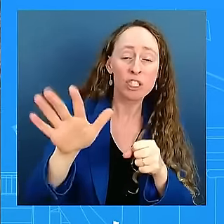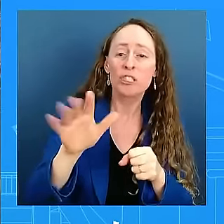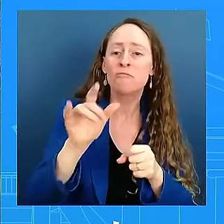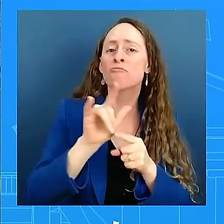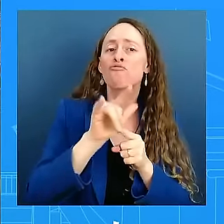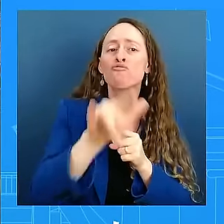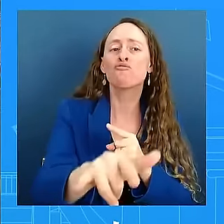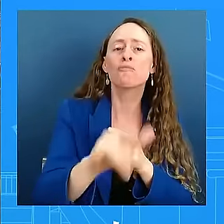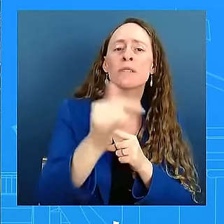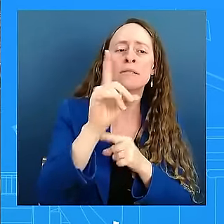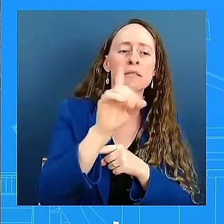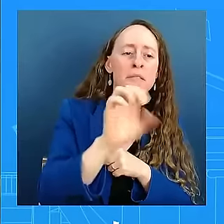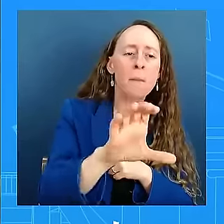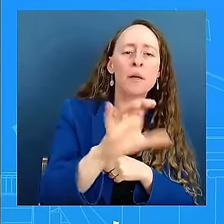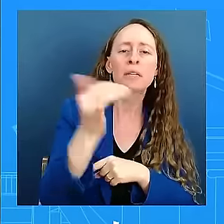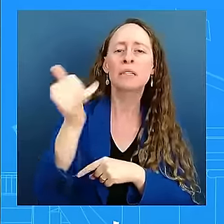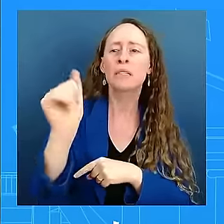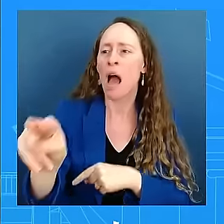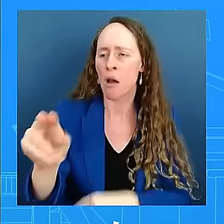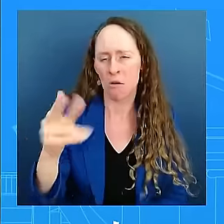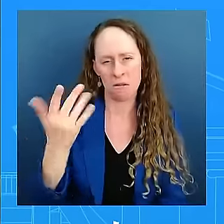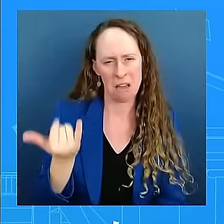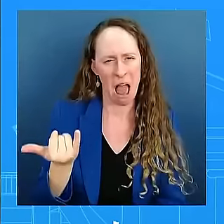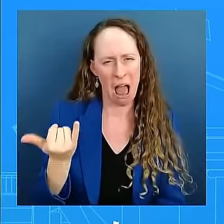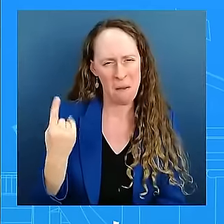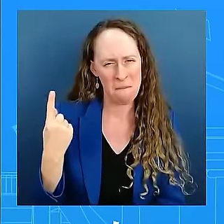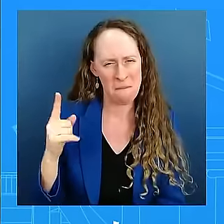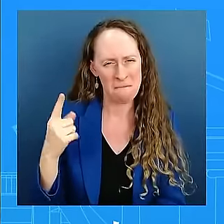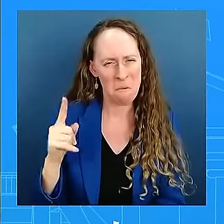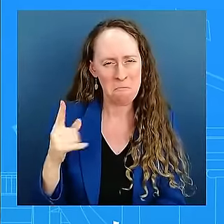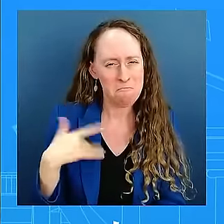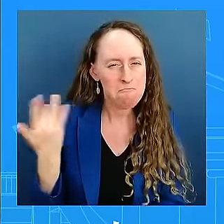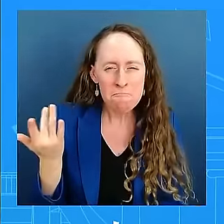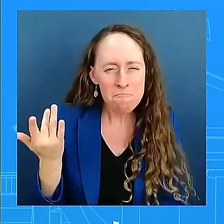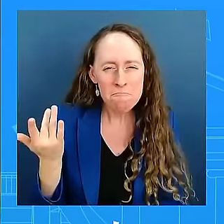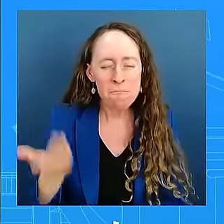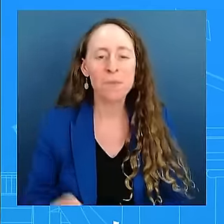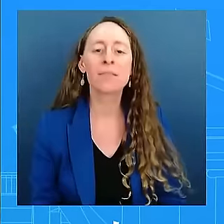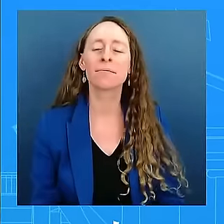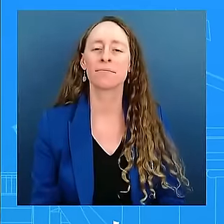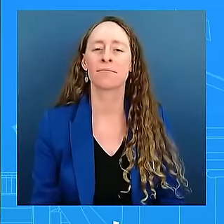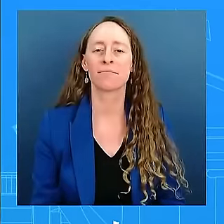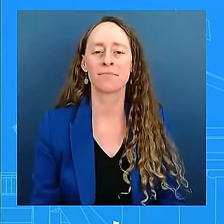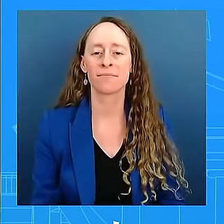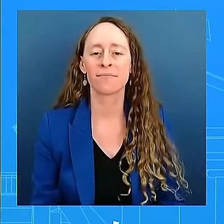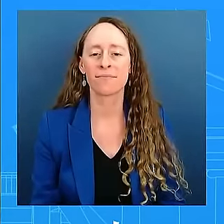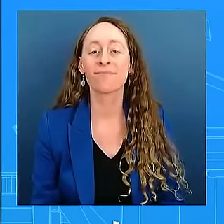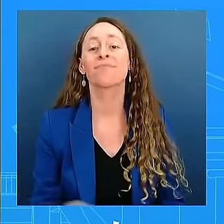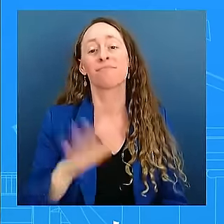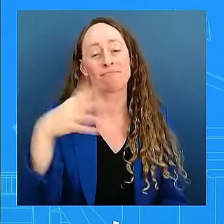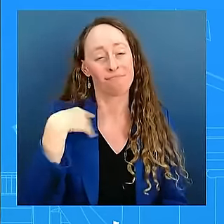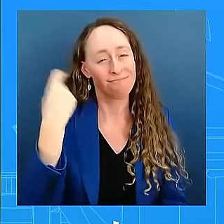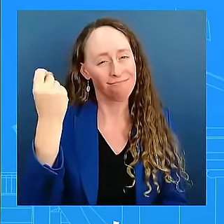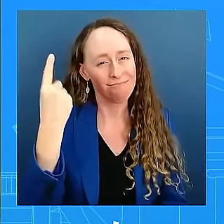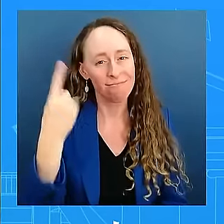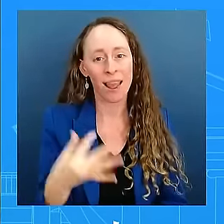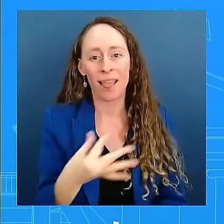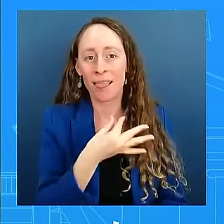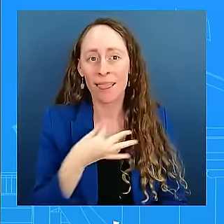needed to do it in October? appreciate that, but there's not a lot of time. There really isn't. Three months is going to fly by. There's not a lot of time.